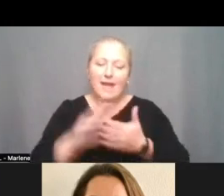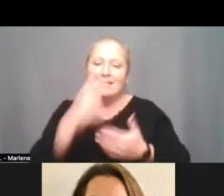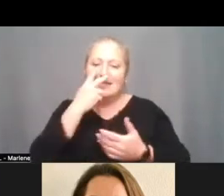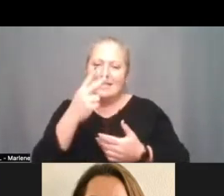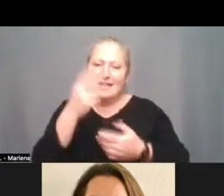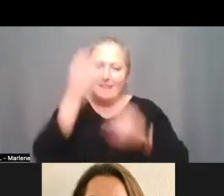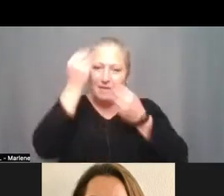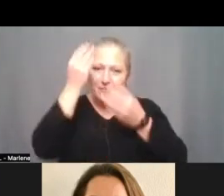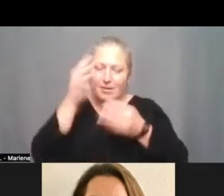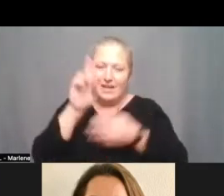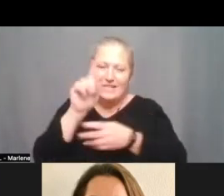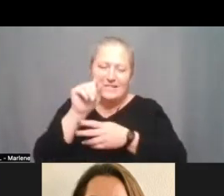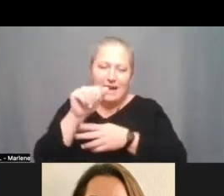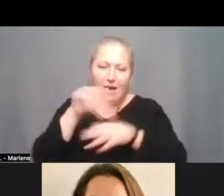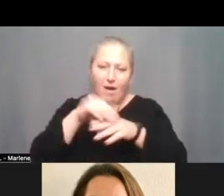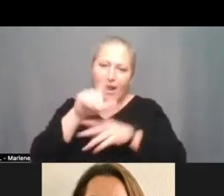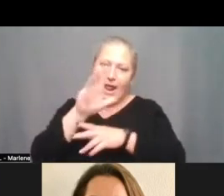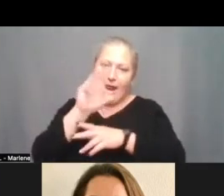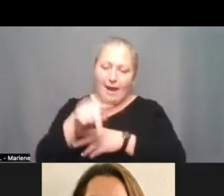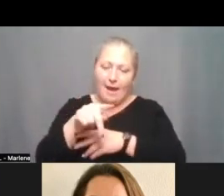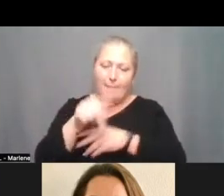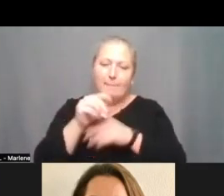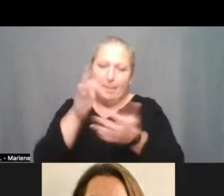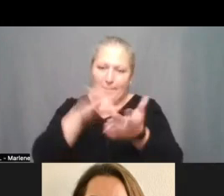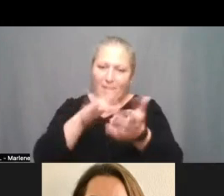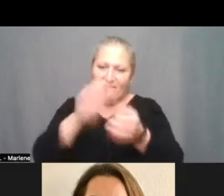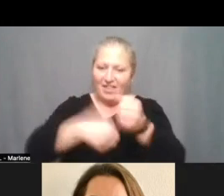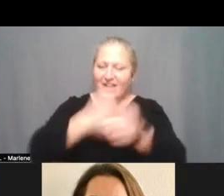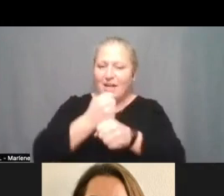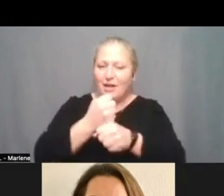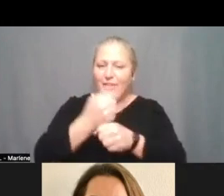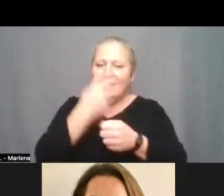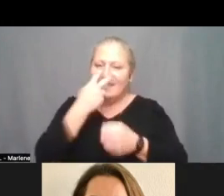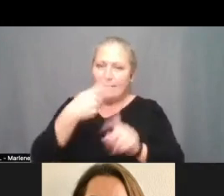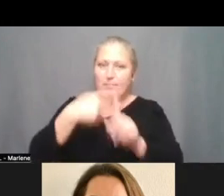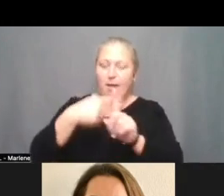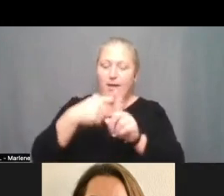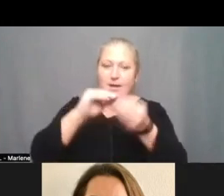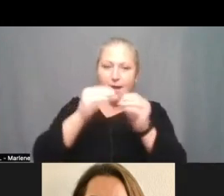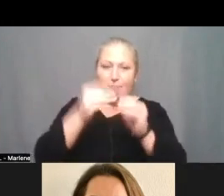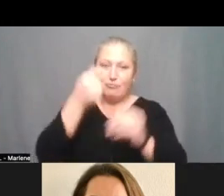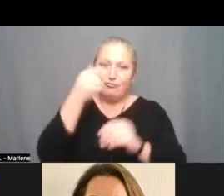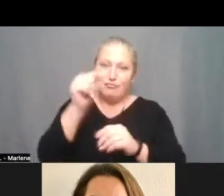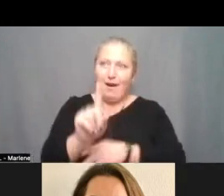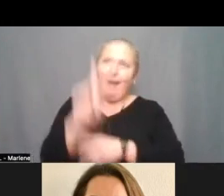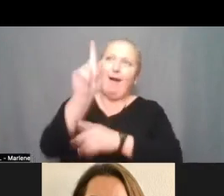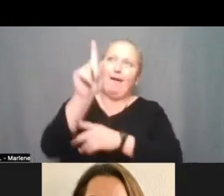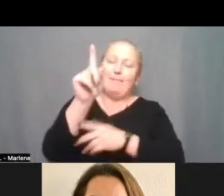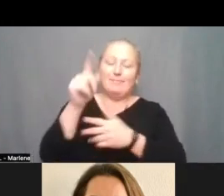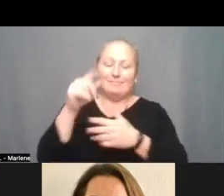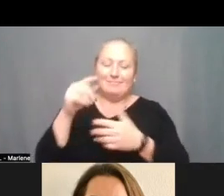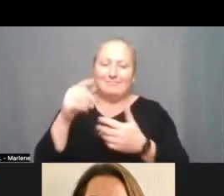the lcap mid-year um and see like positive numbers and green arrows going up um